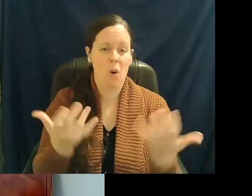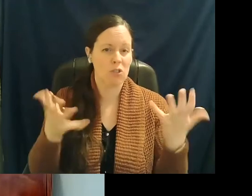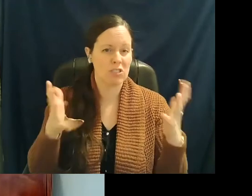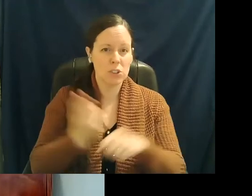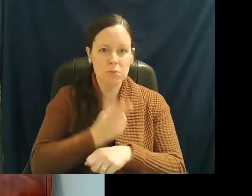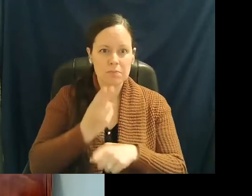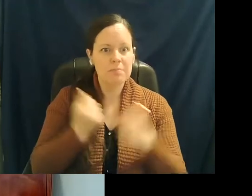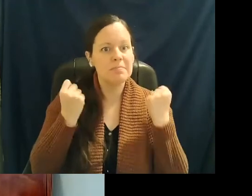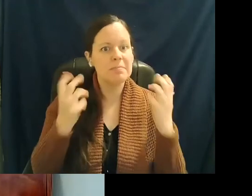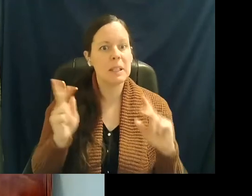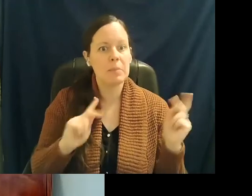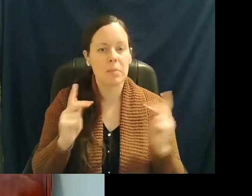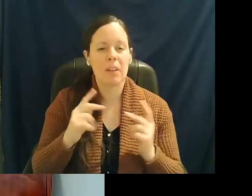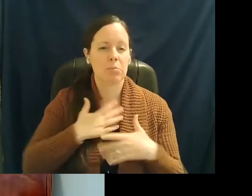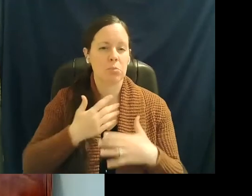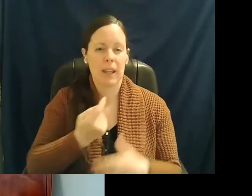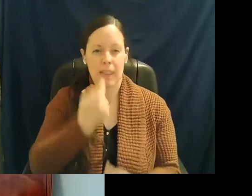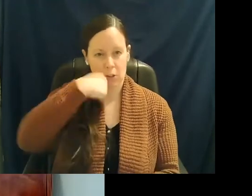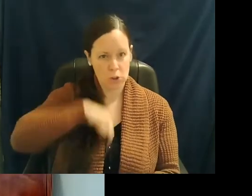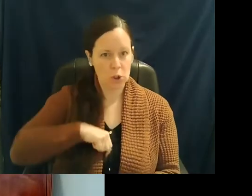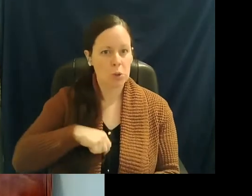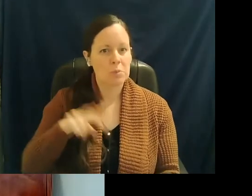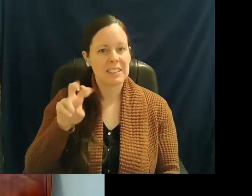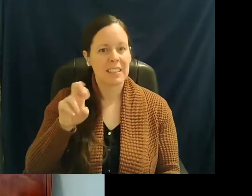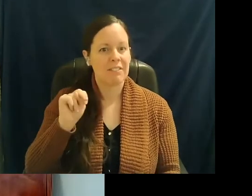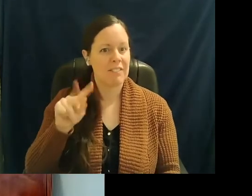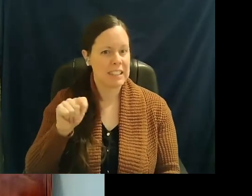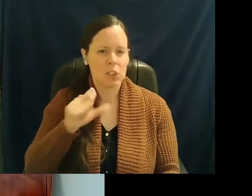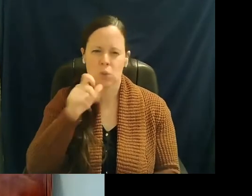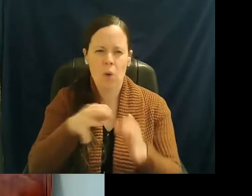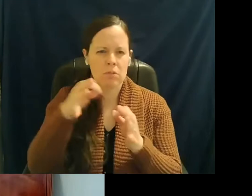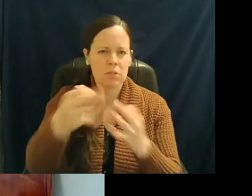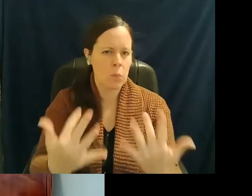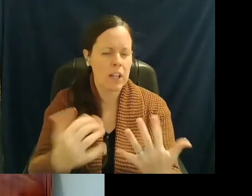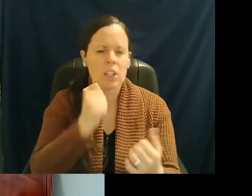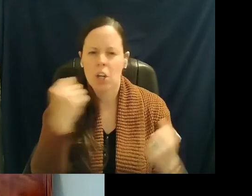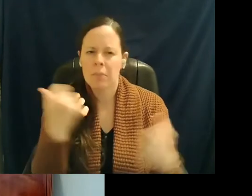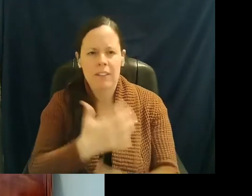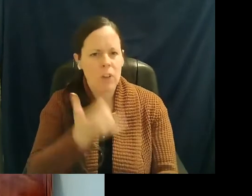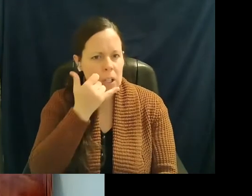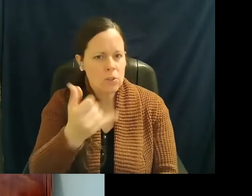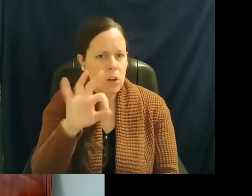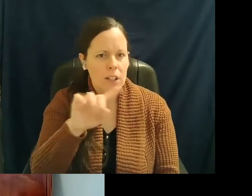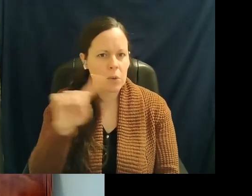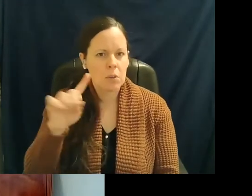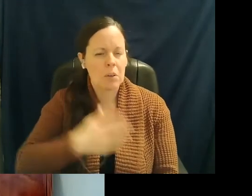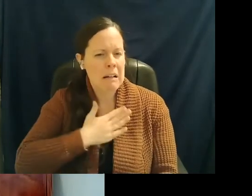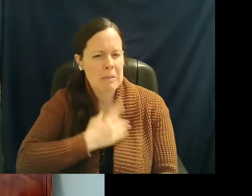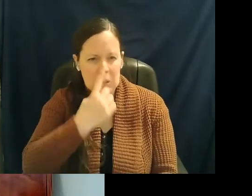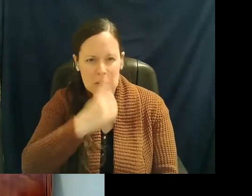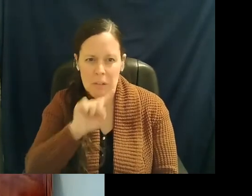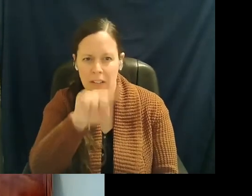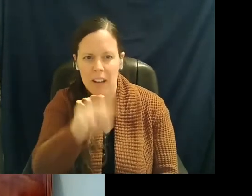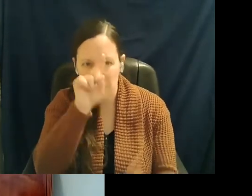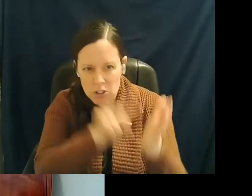breathing tubes and ventilators. So don't wait too long. Don't be afraid to call 911. We're happy to come out and check you even if you think